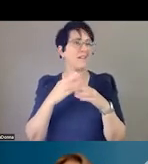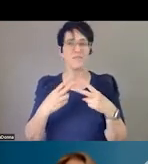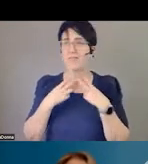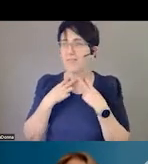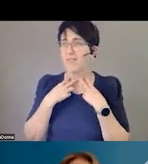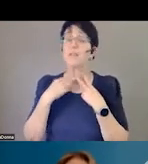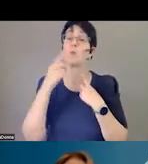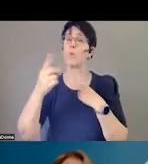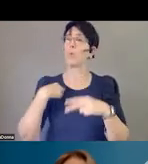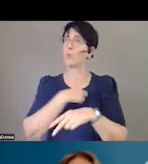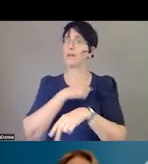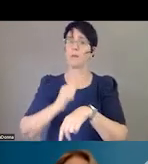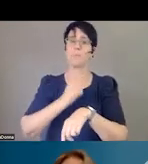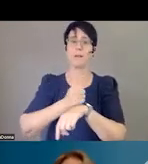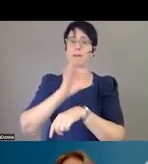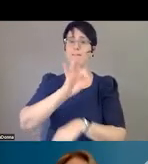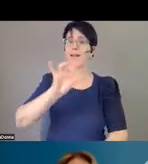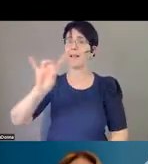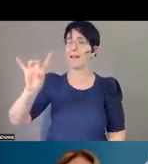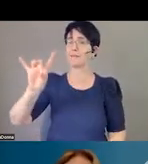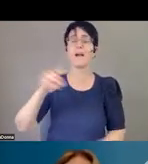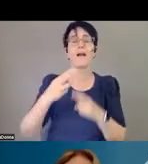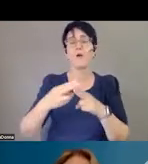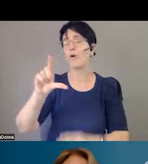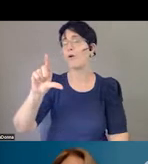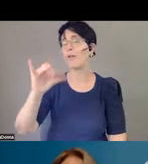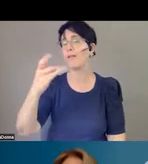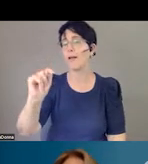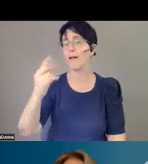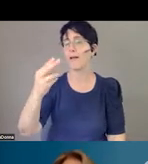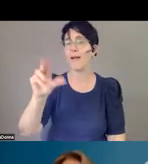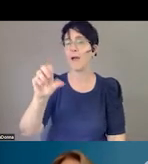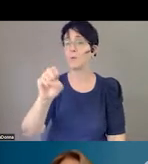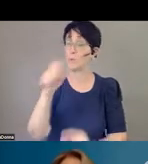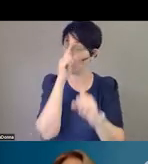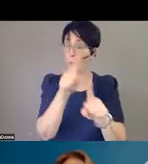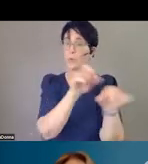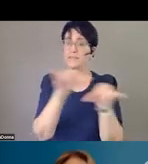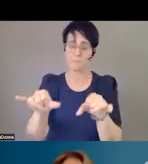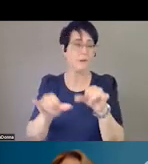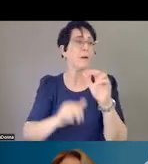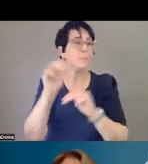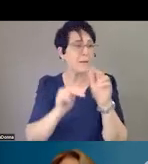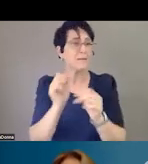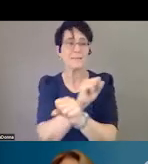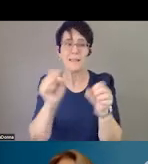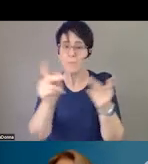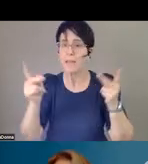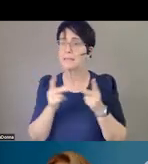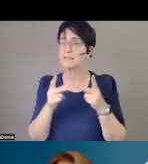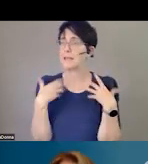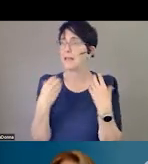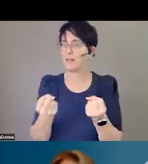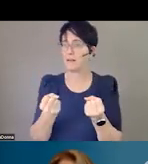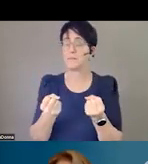that's going to be safe and healing and to save lives. And so, I want to take a moment and just say thank you to all